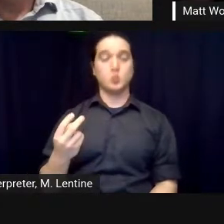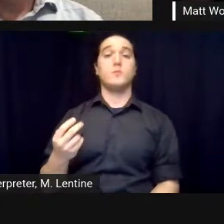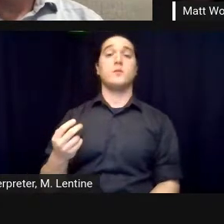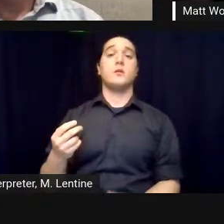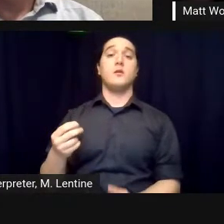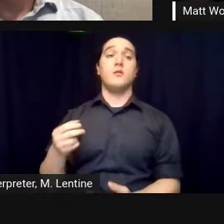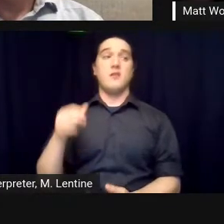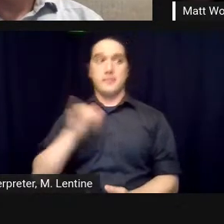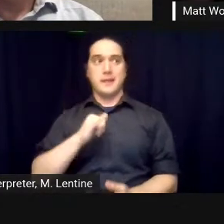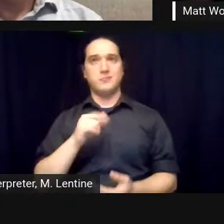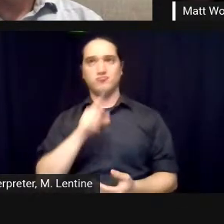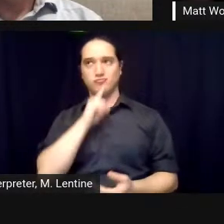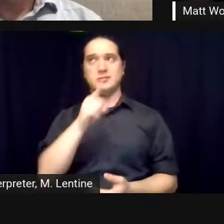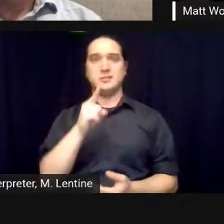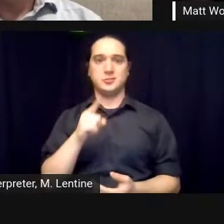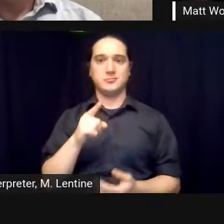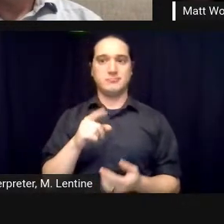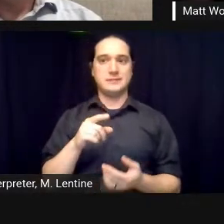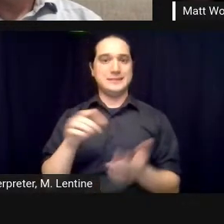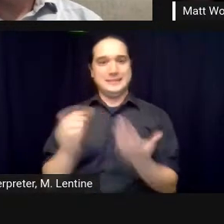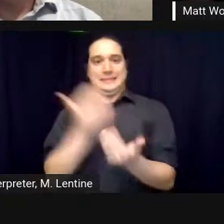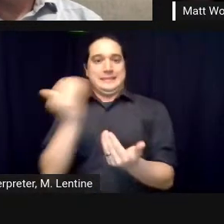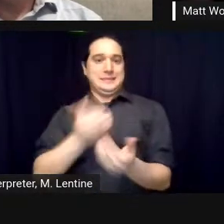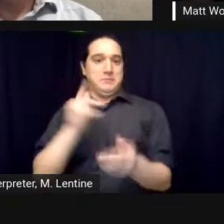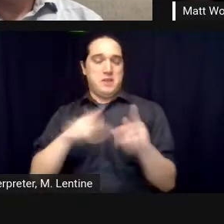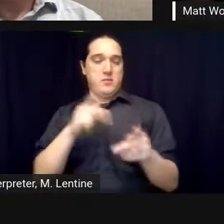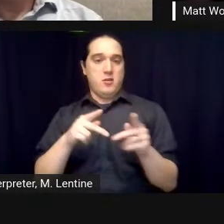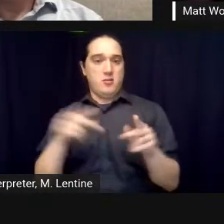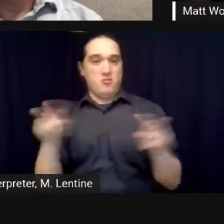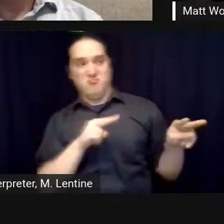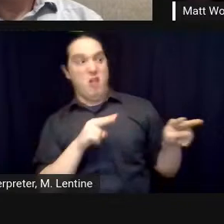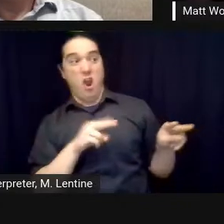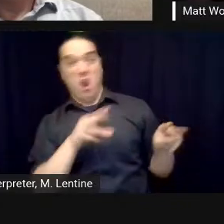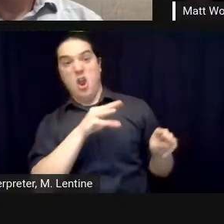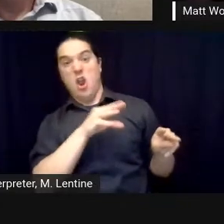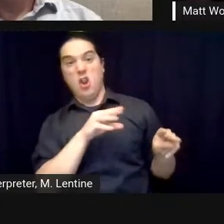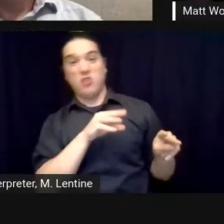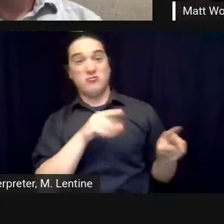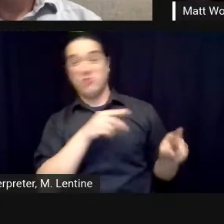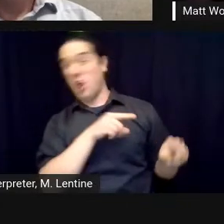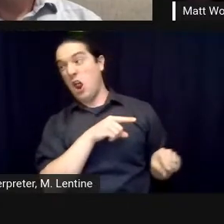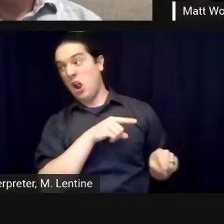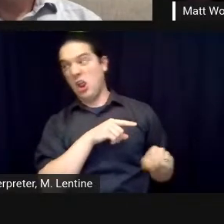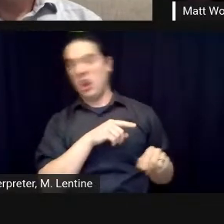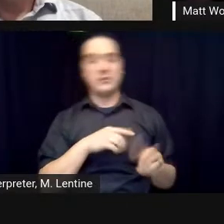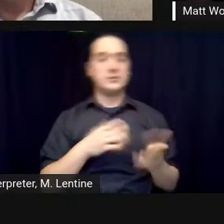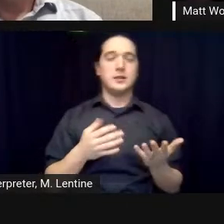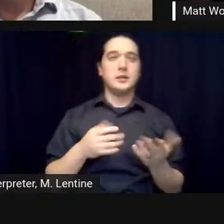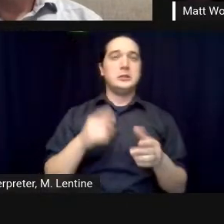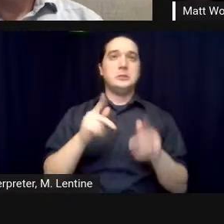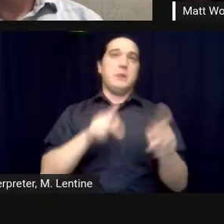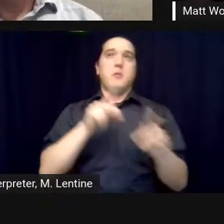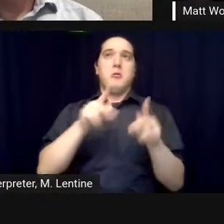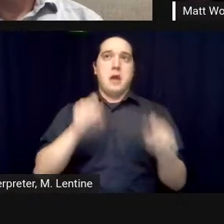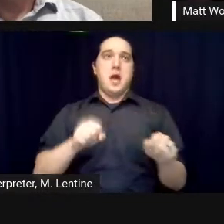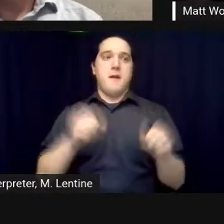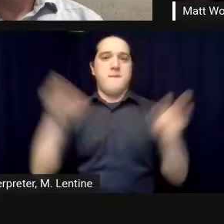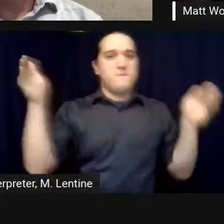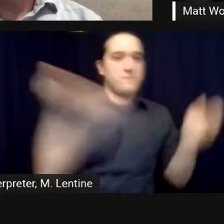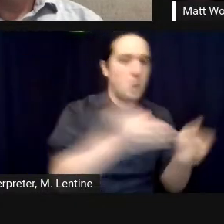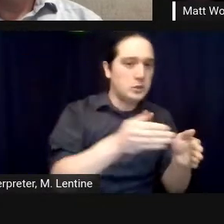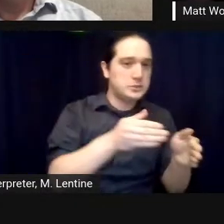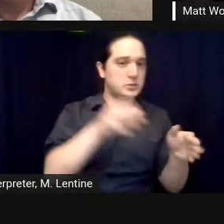appetite to cover like who was sleeping with who and who was you know what people were eating and like all the aspects of the story that